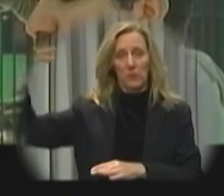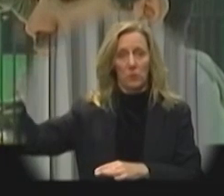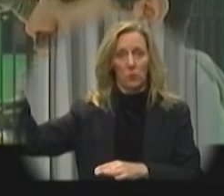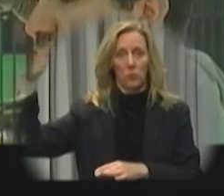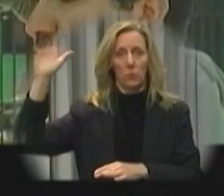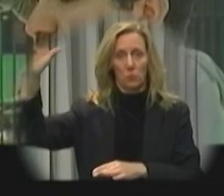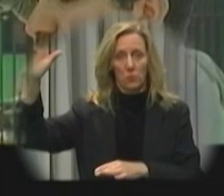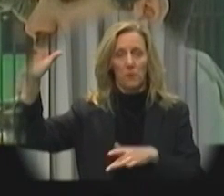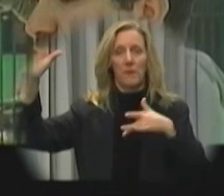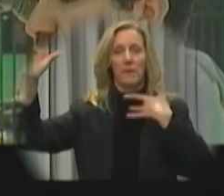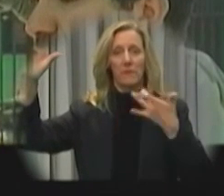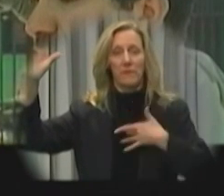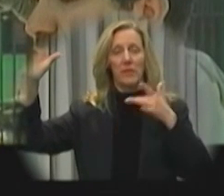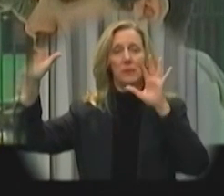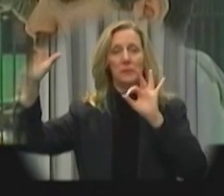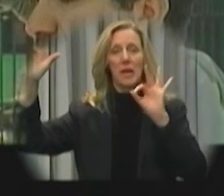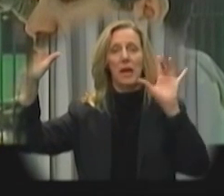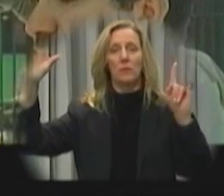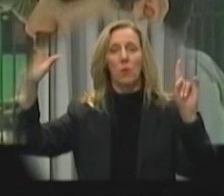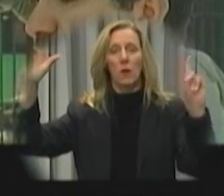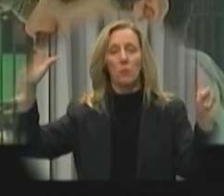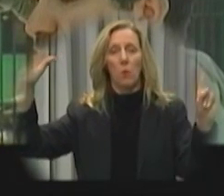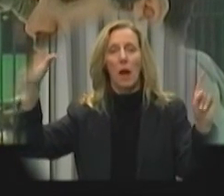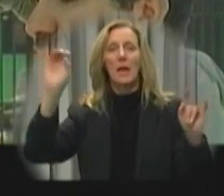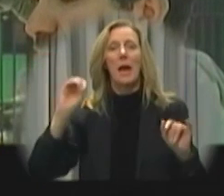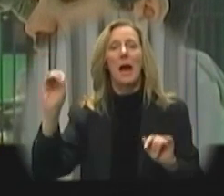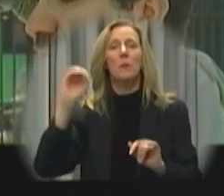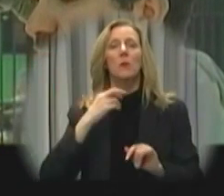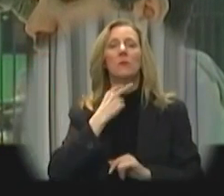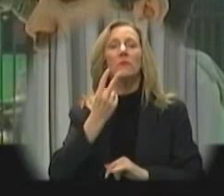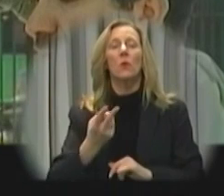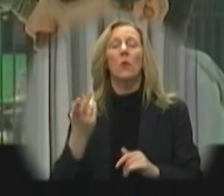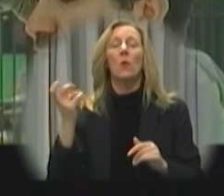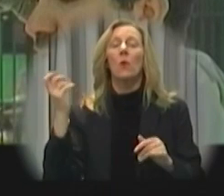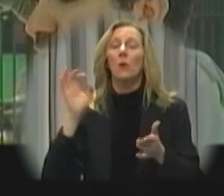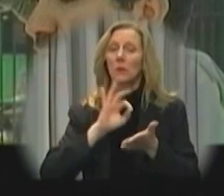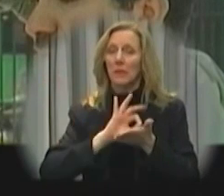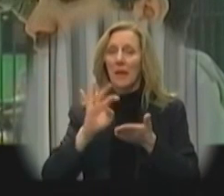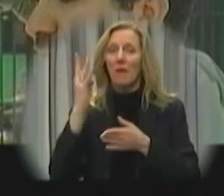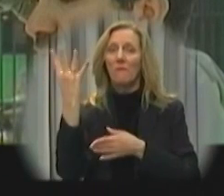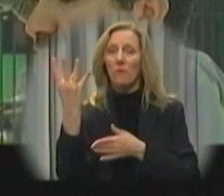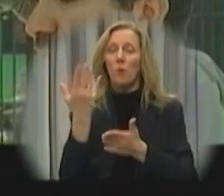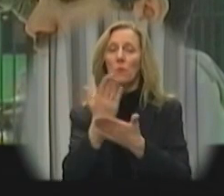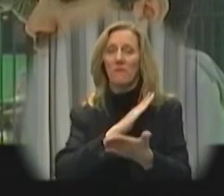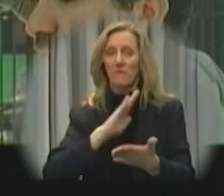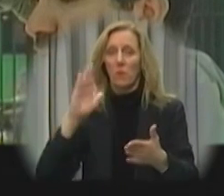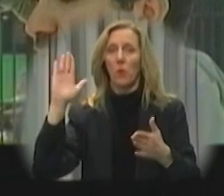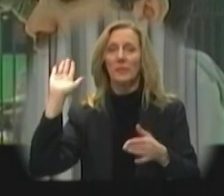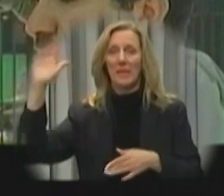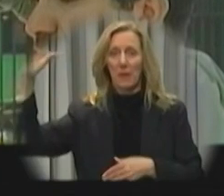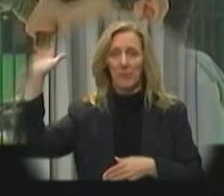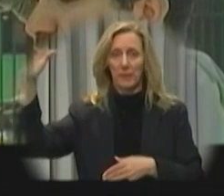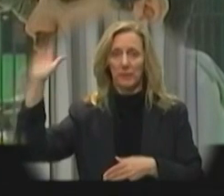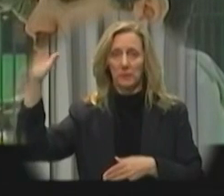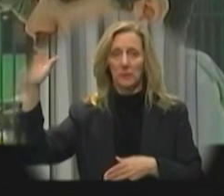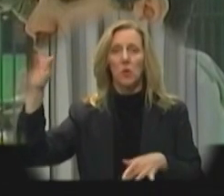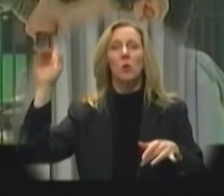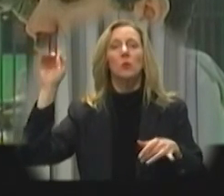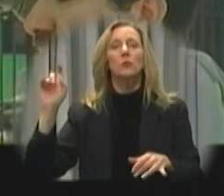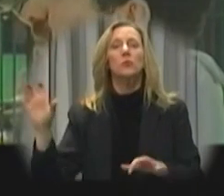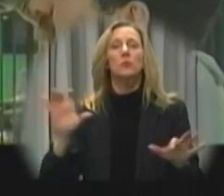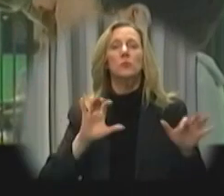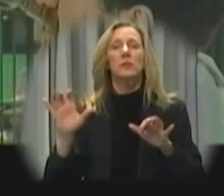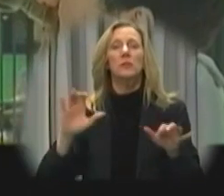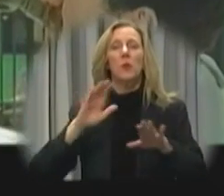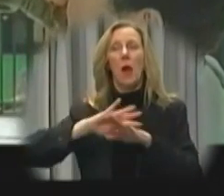speaker in order to feel the vibration of the 911 operator's voice or count to four before tapping. The tapping